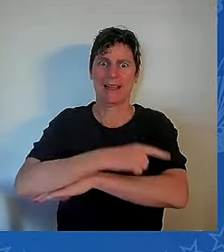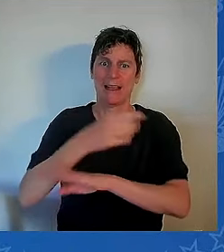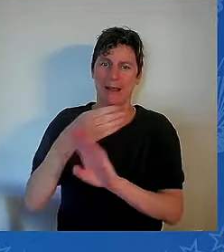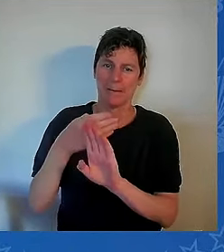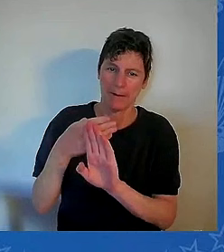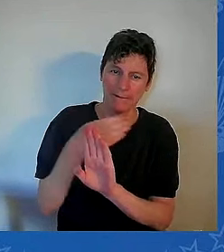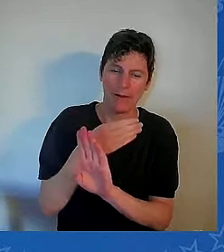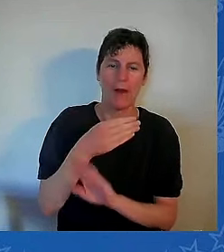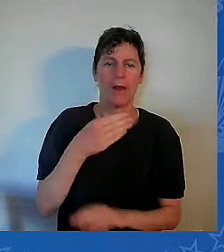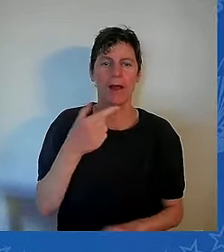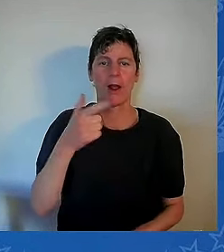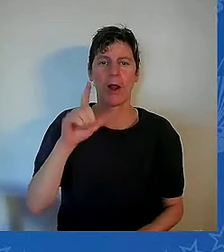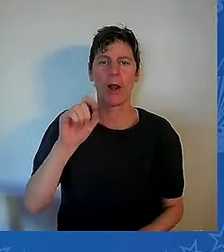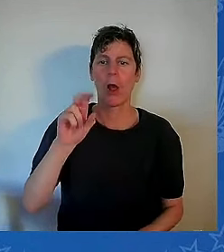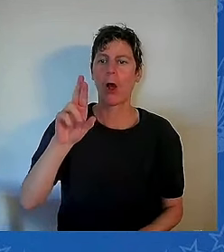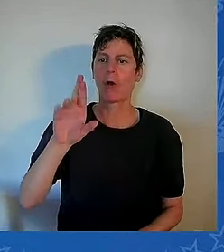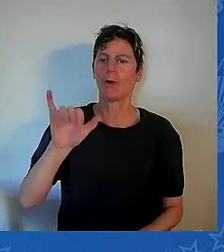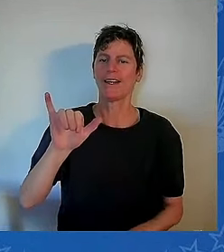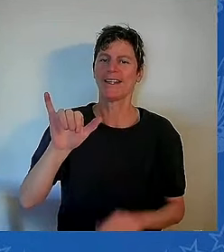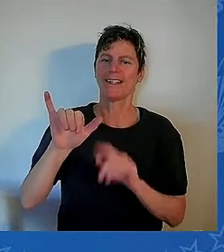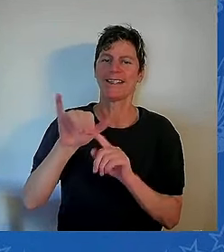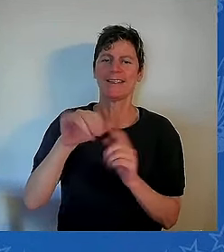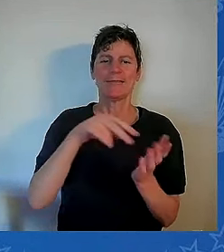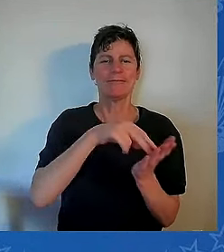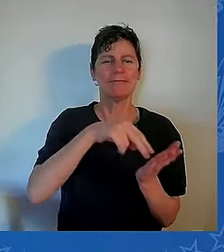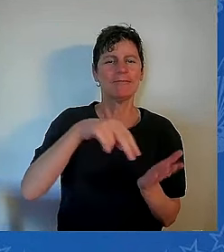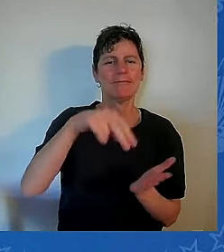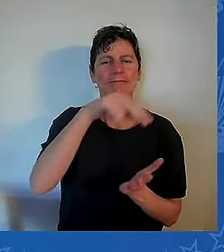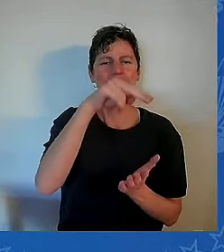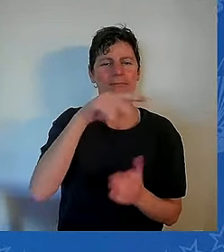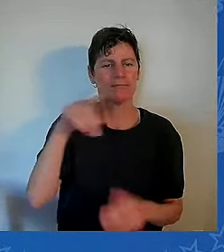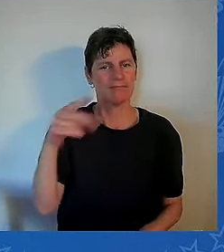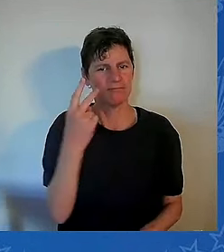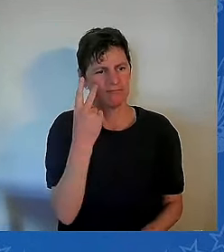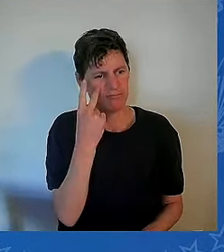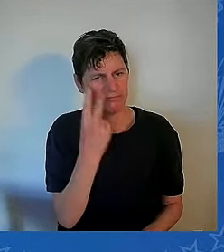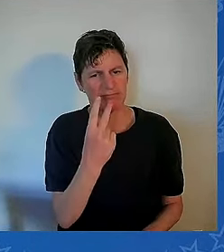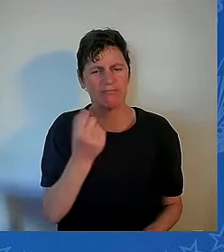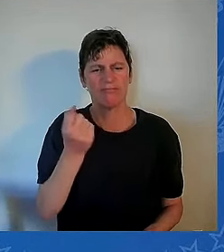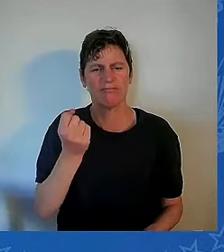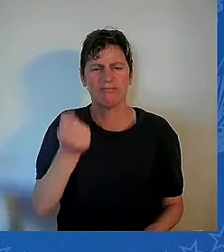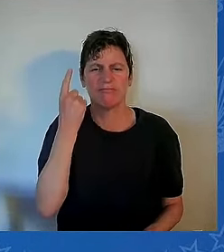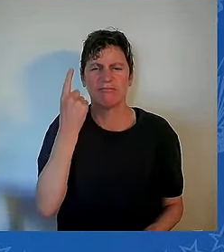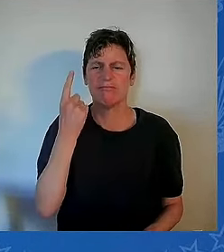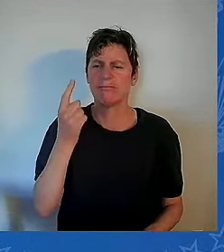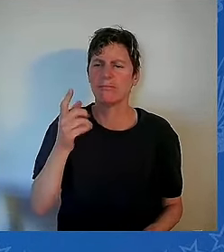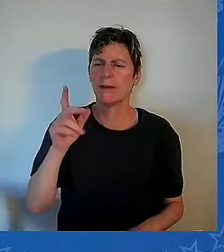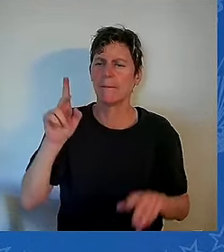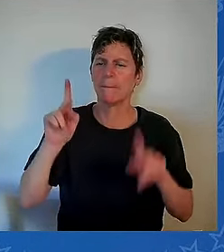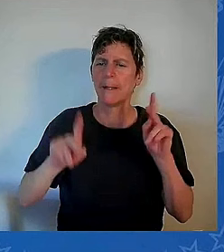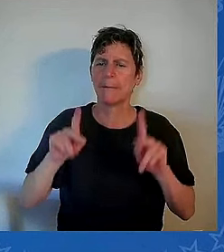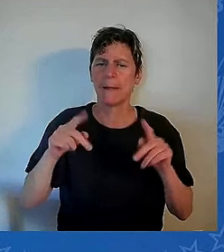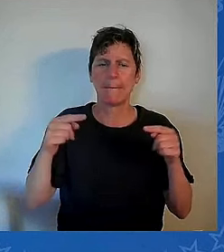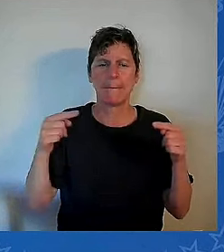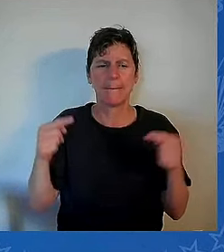What work is to be done on Saturday is to move pain to purpose.